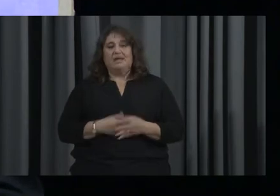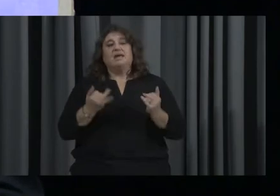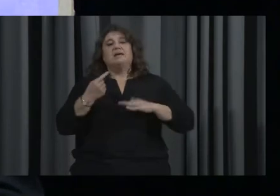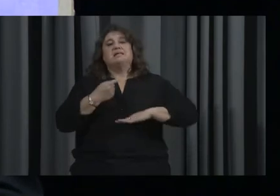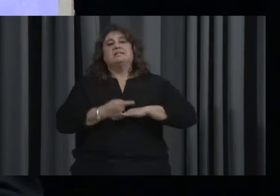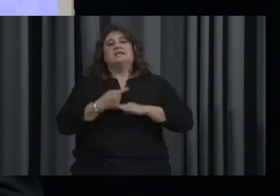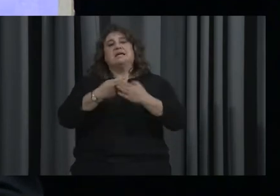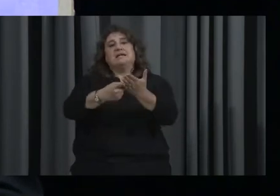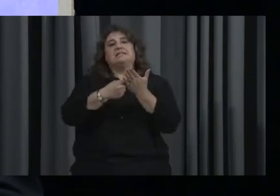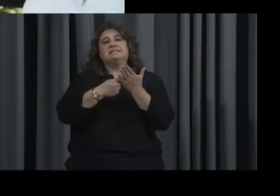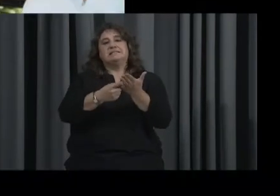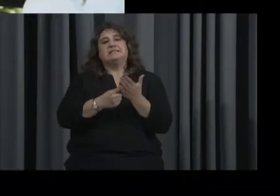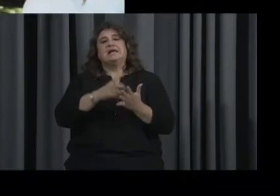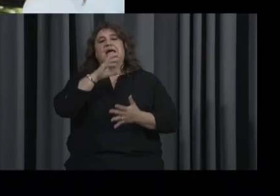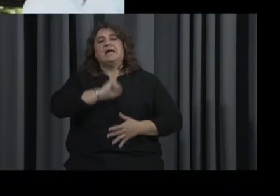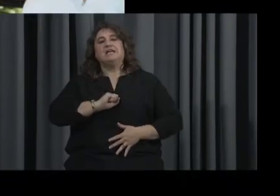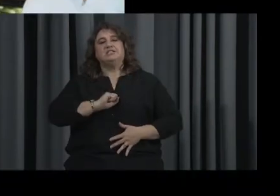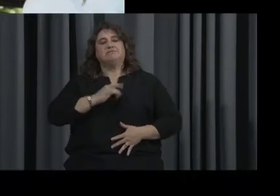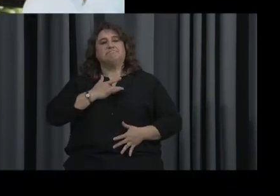aging sensitivity.